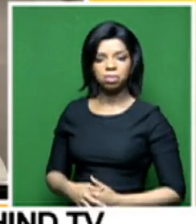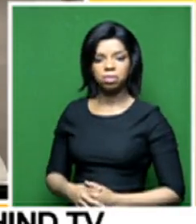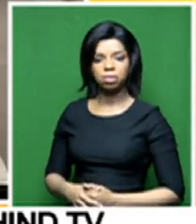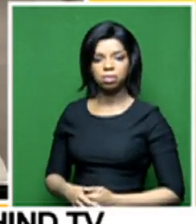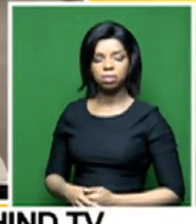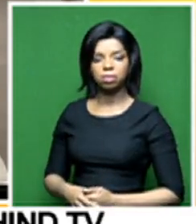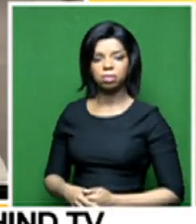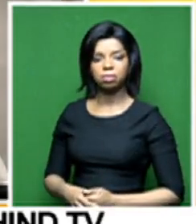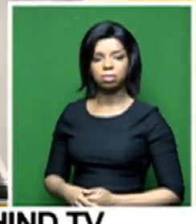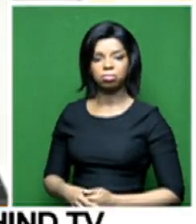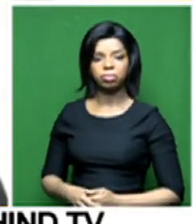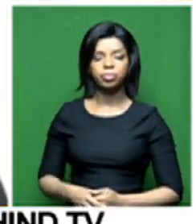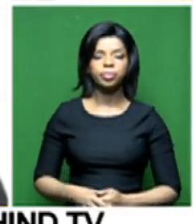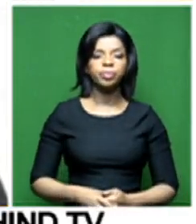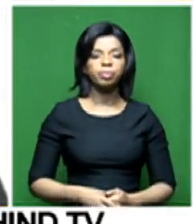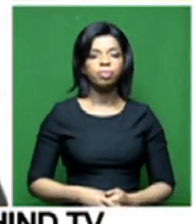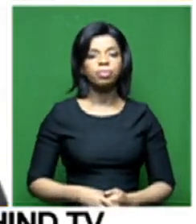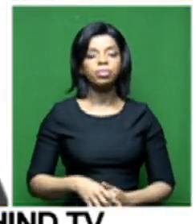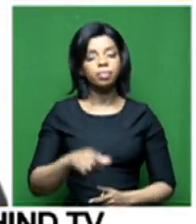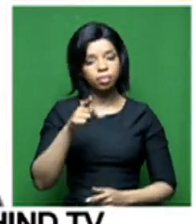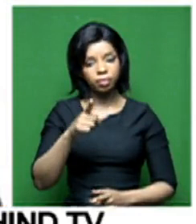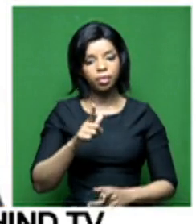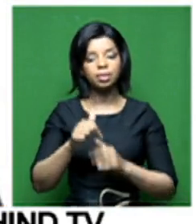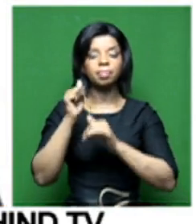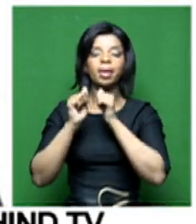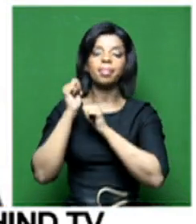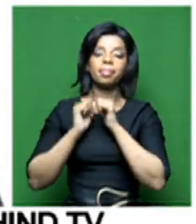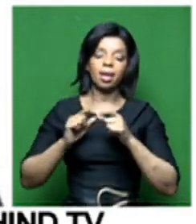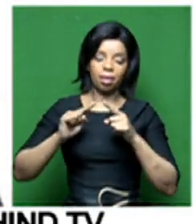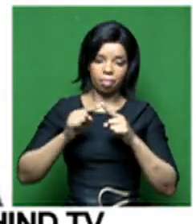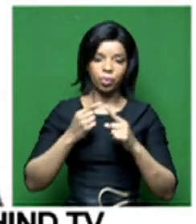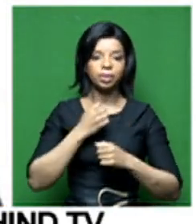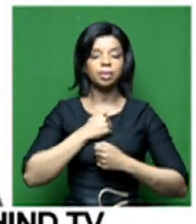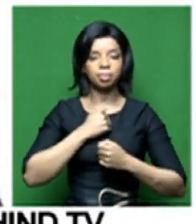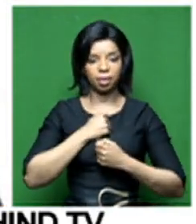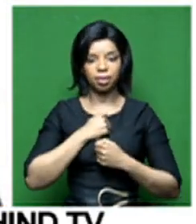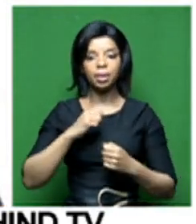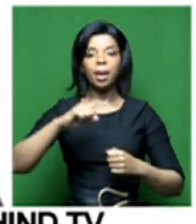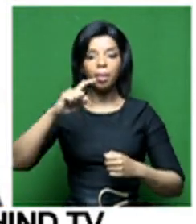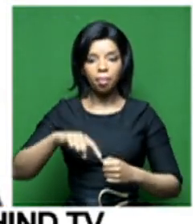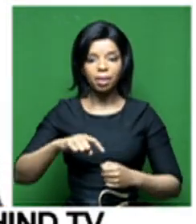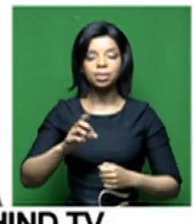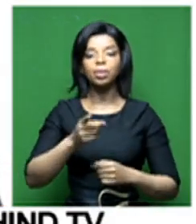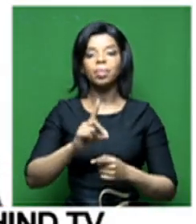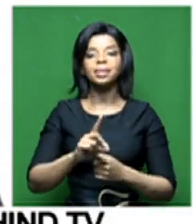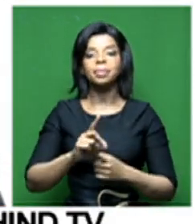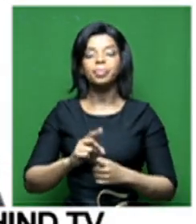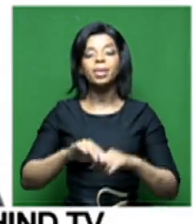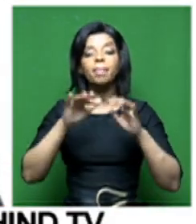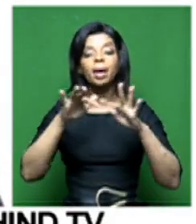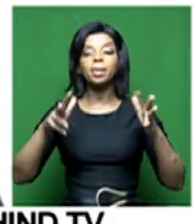Yes. This takes us back to the point I just made, that it has to be a public consultative process.